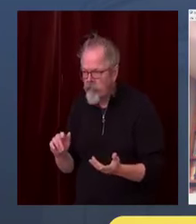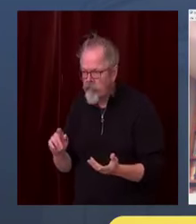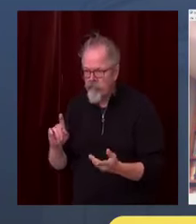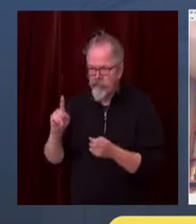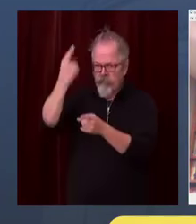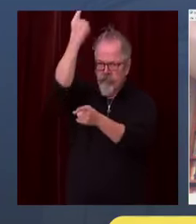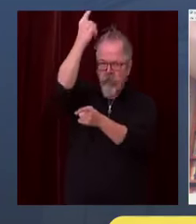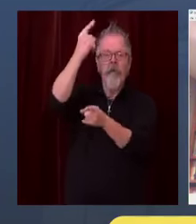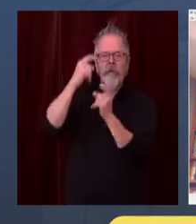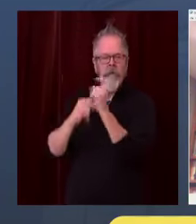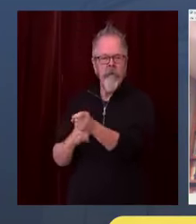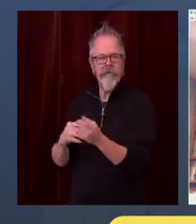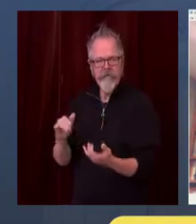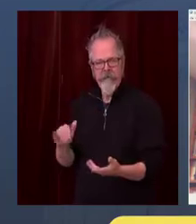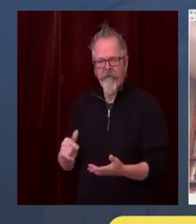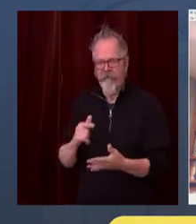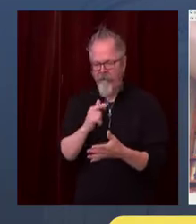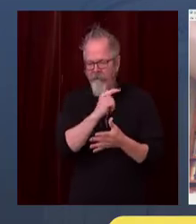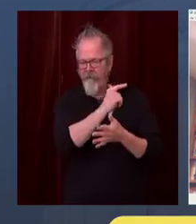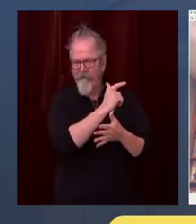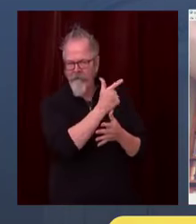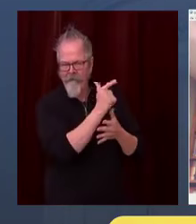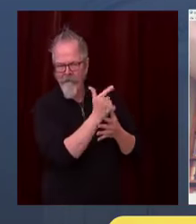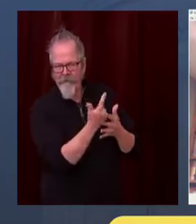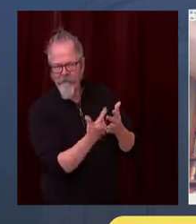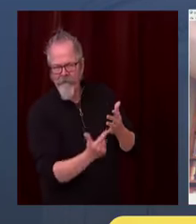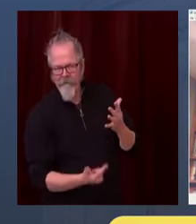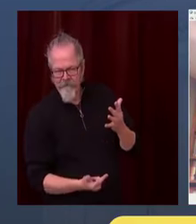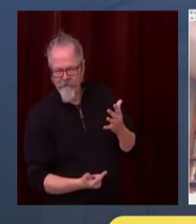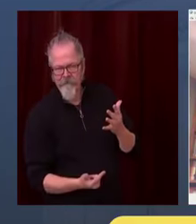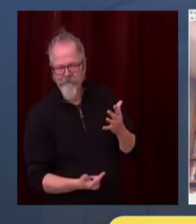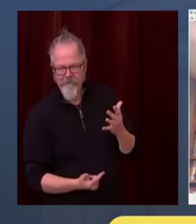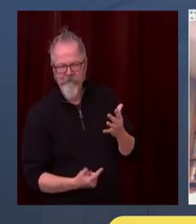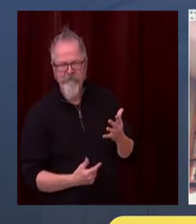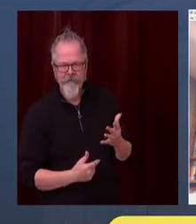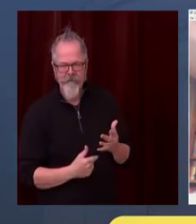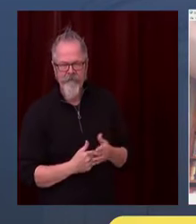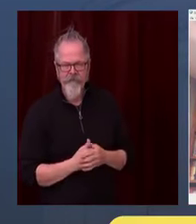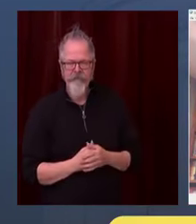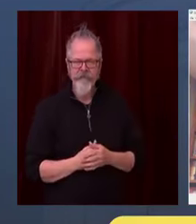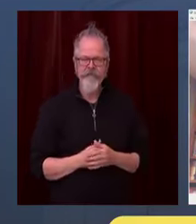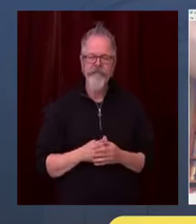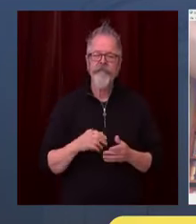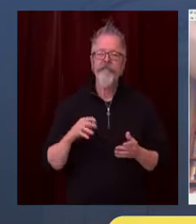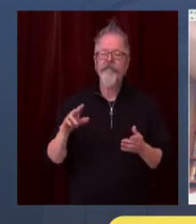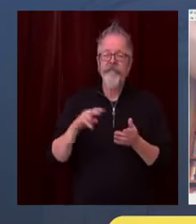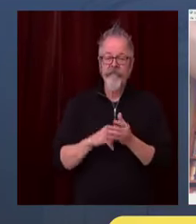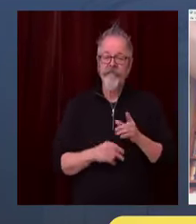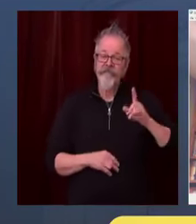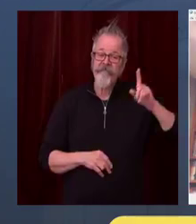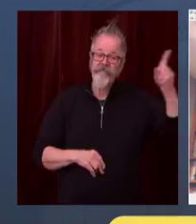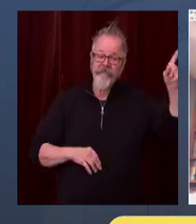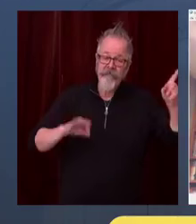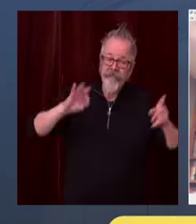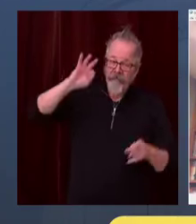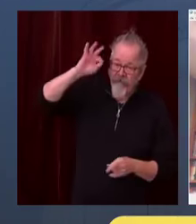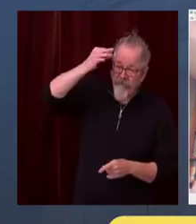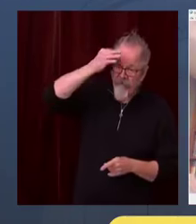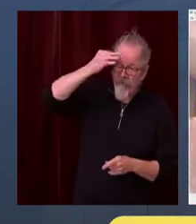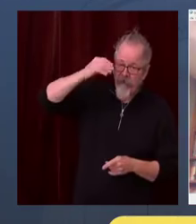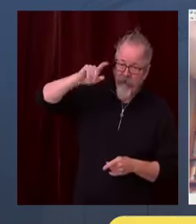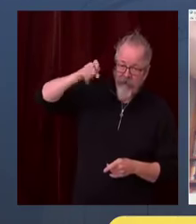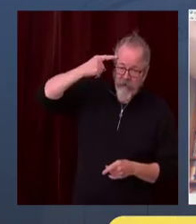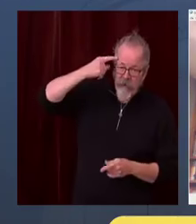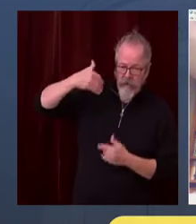being, you know, taken on by the federal government, which is great. So we don't have to, you know, worry about